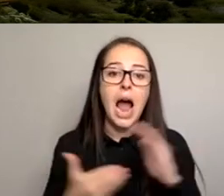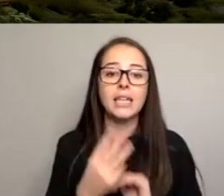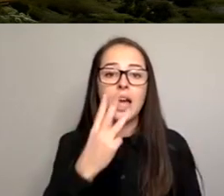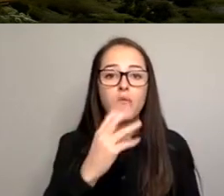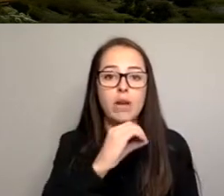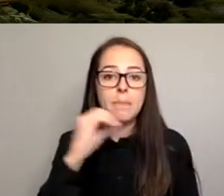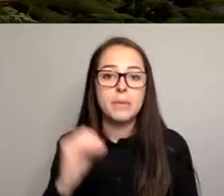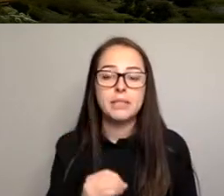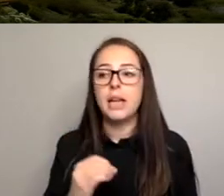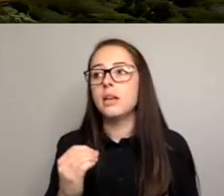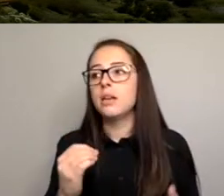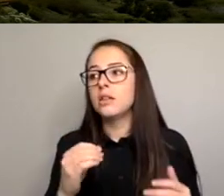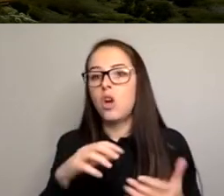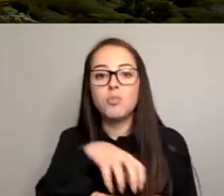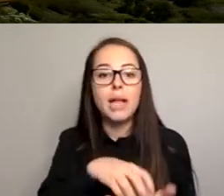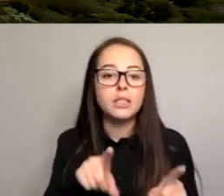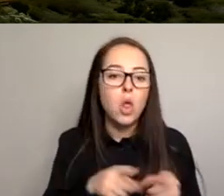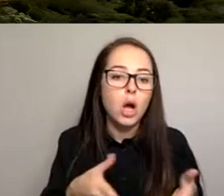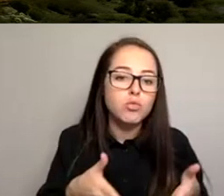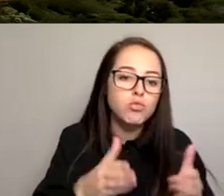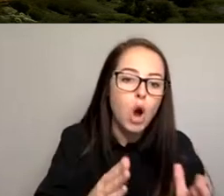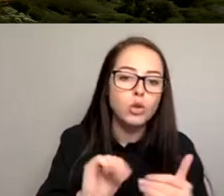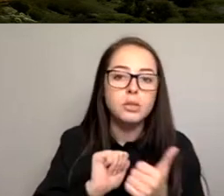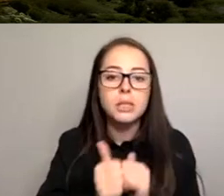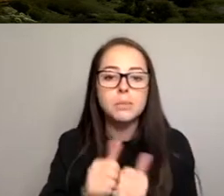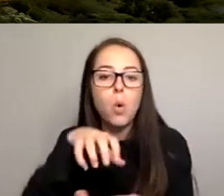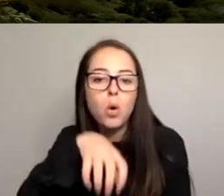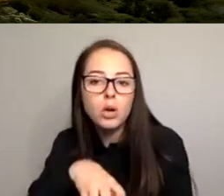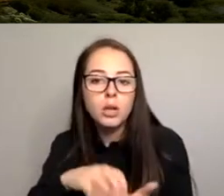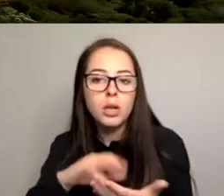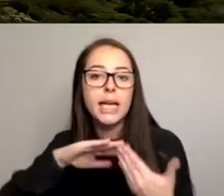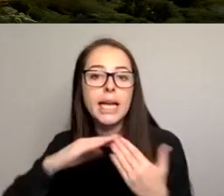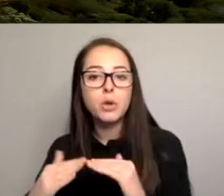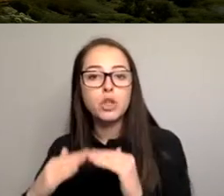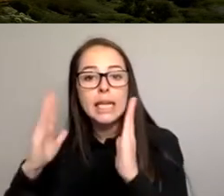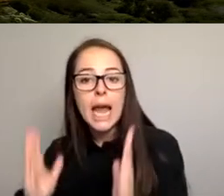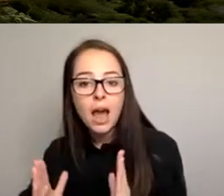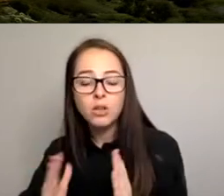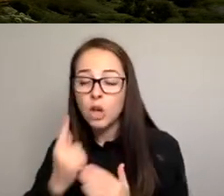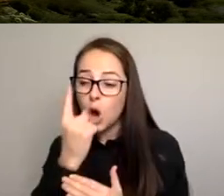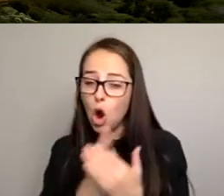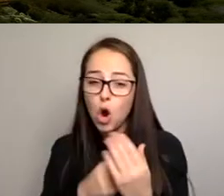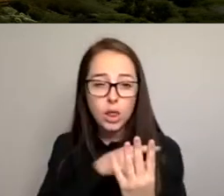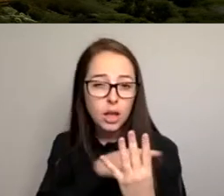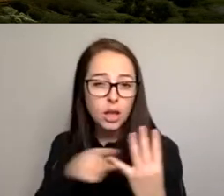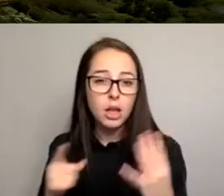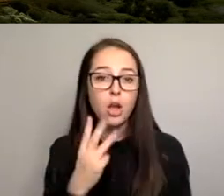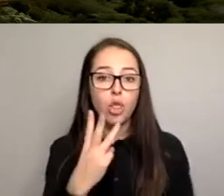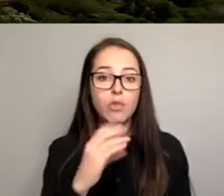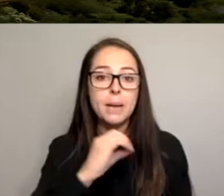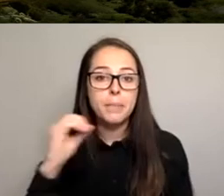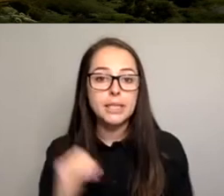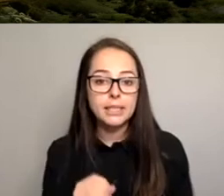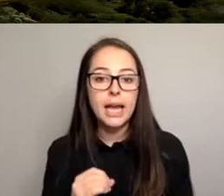facilities, community houses, you name it, only about 3% of these kinds of facilities that is the domain